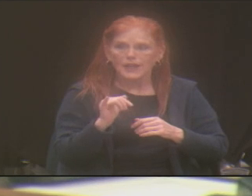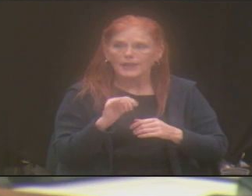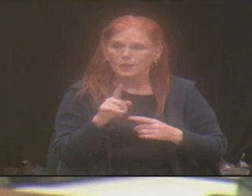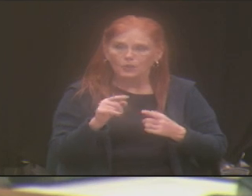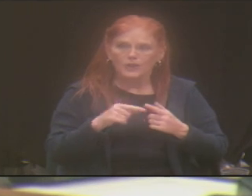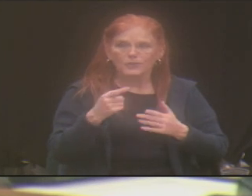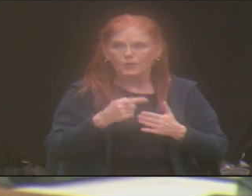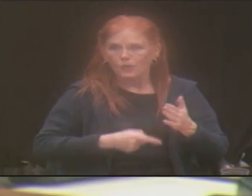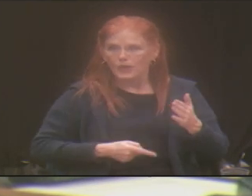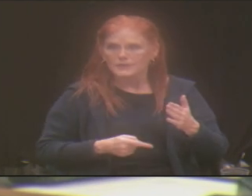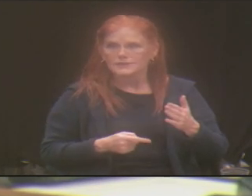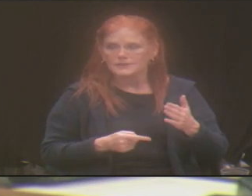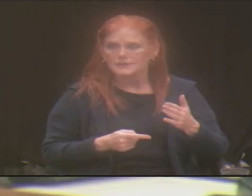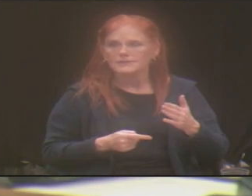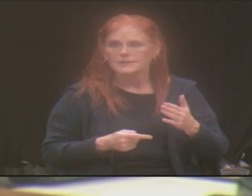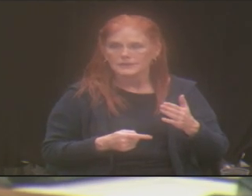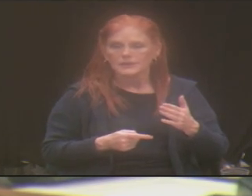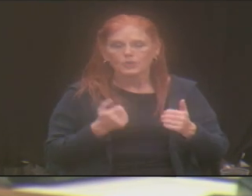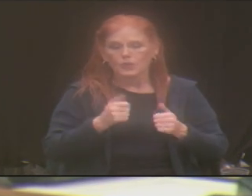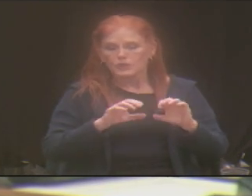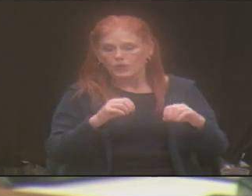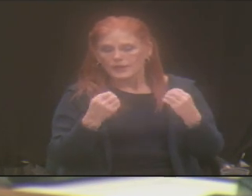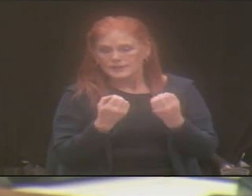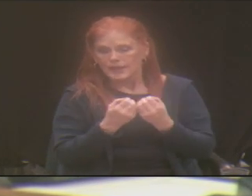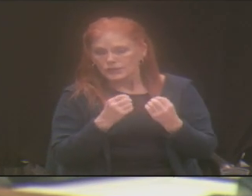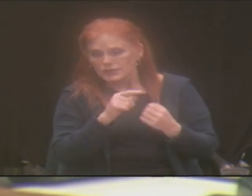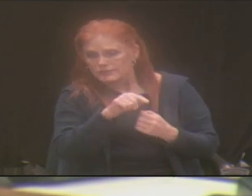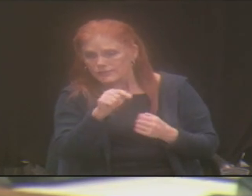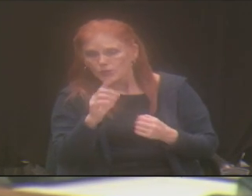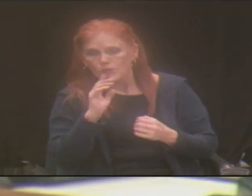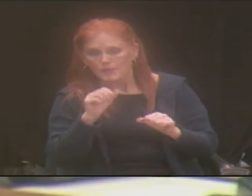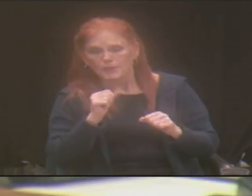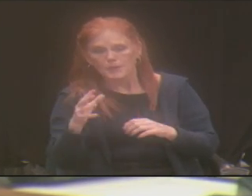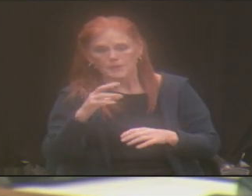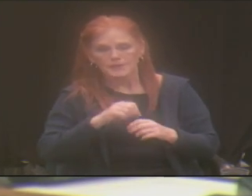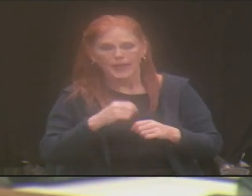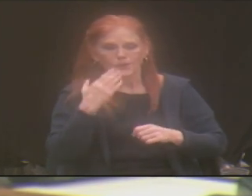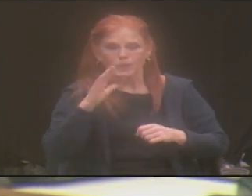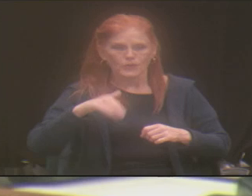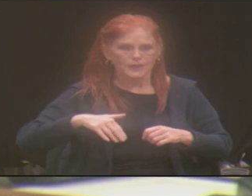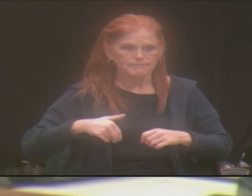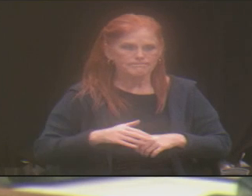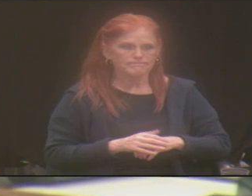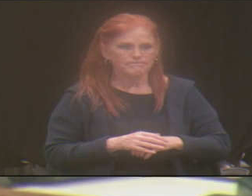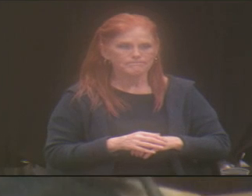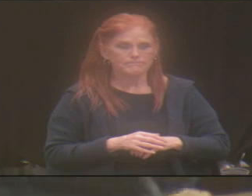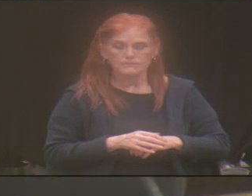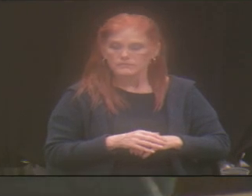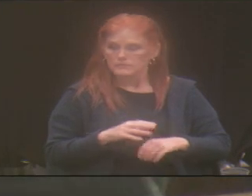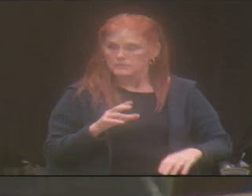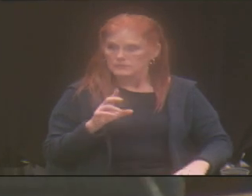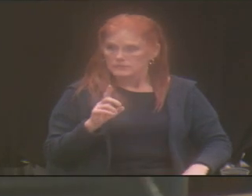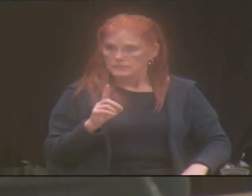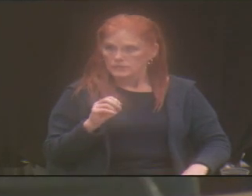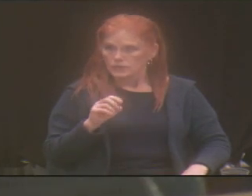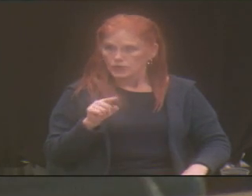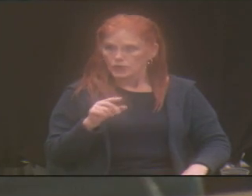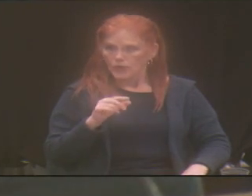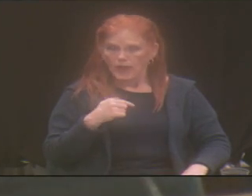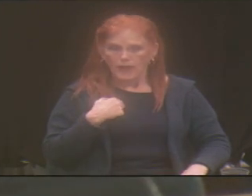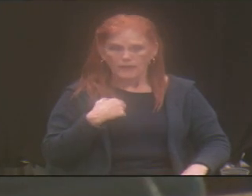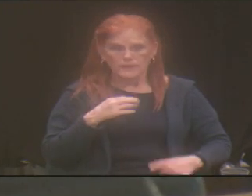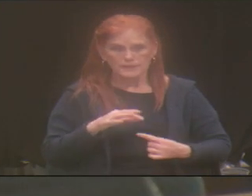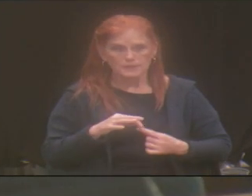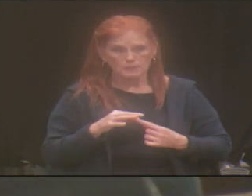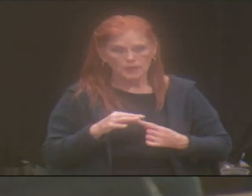what organizations are going to be able to participate. Do you have a special fundraising